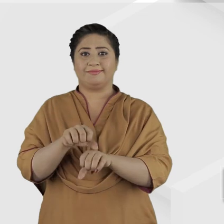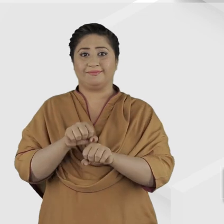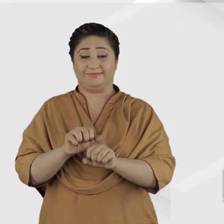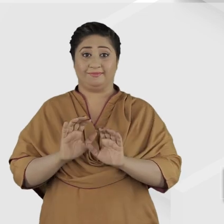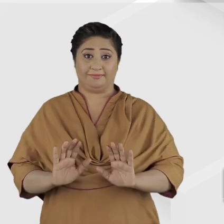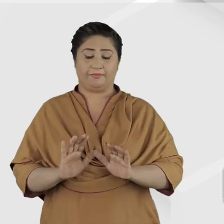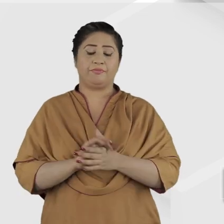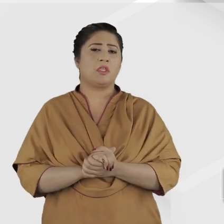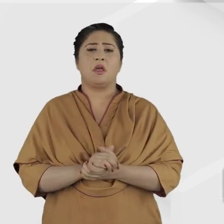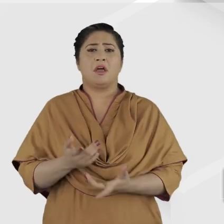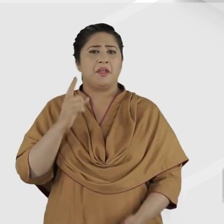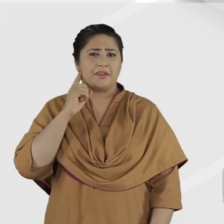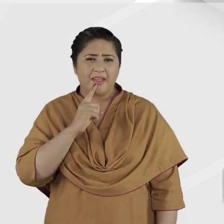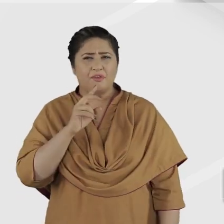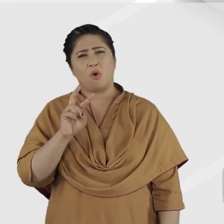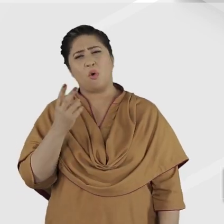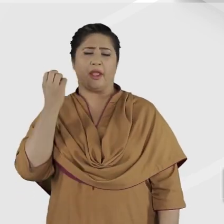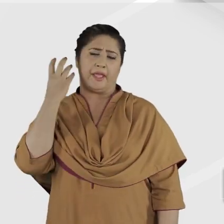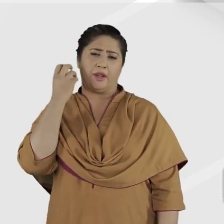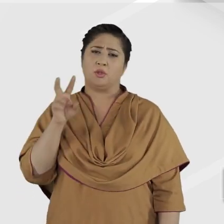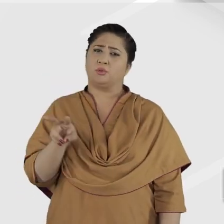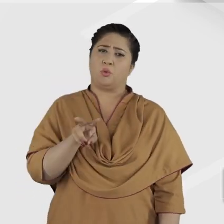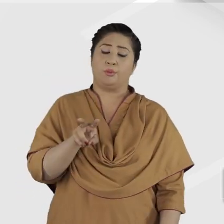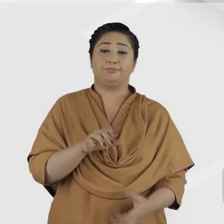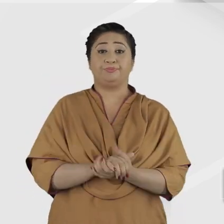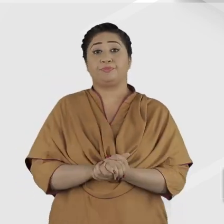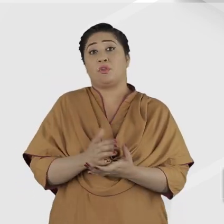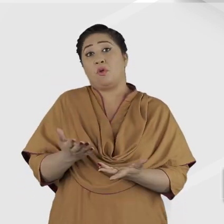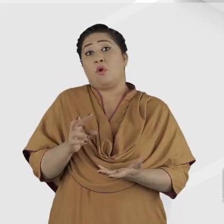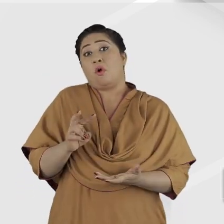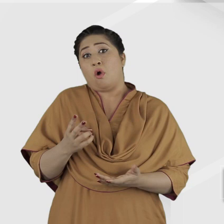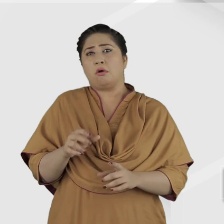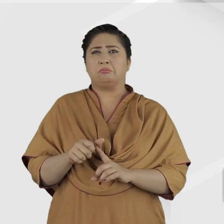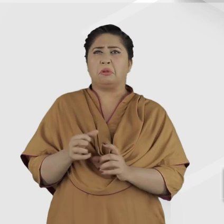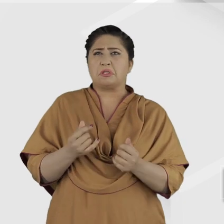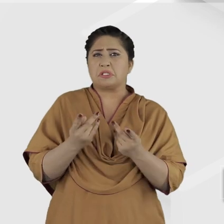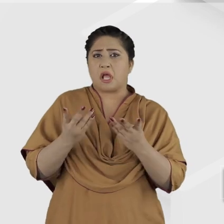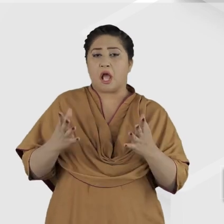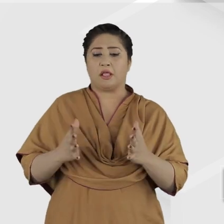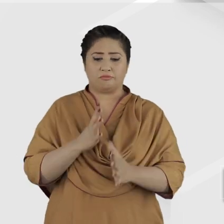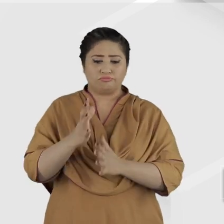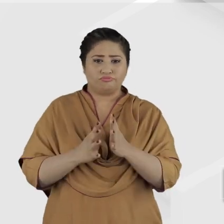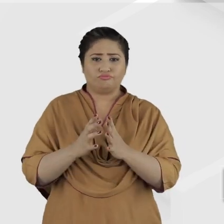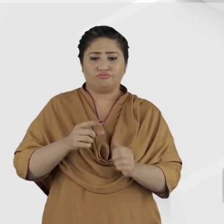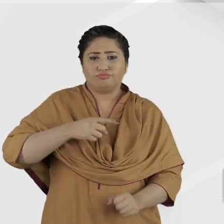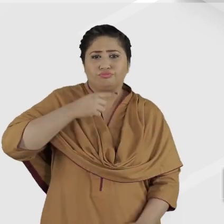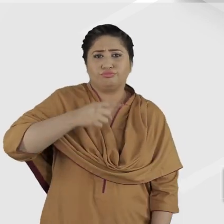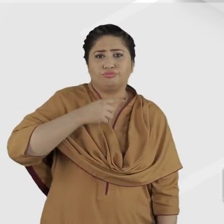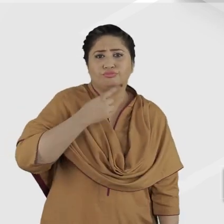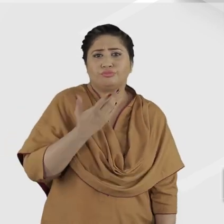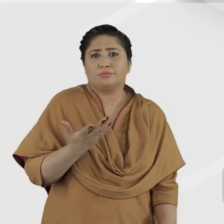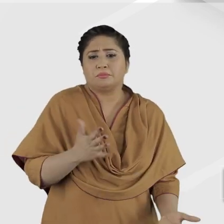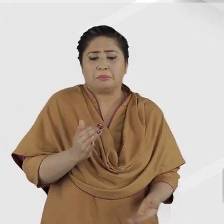learning and language, whether deaf or hearing. And they acquire the majority of their language in